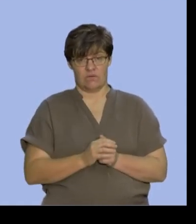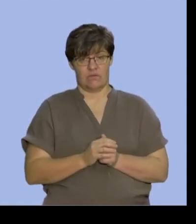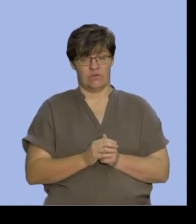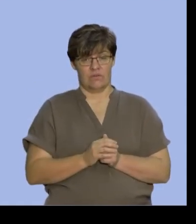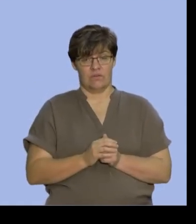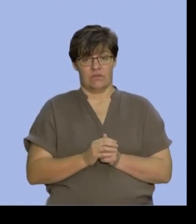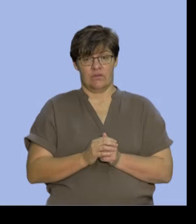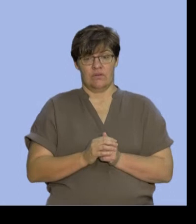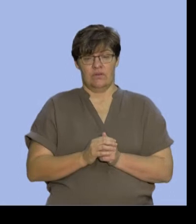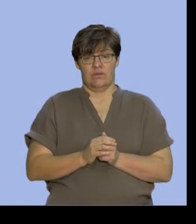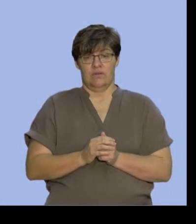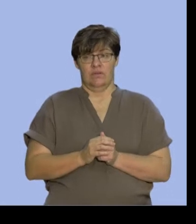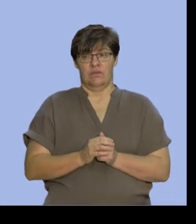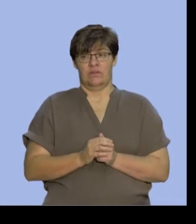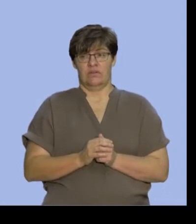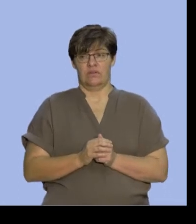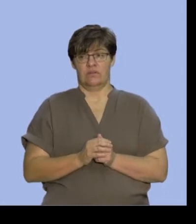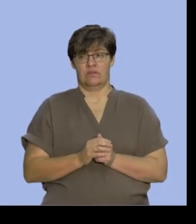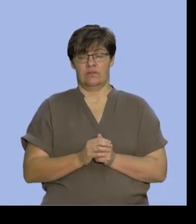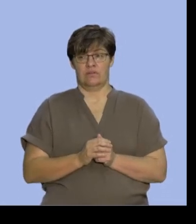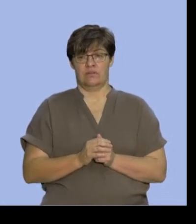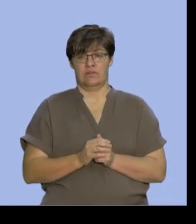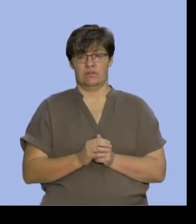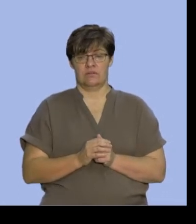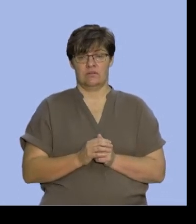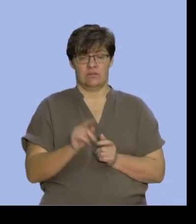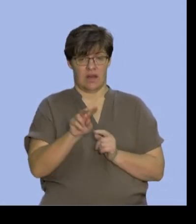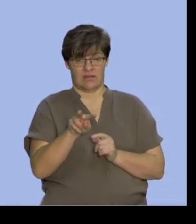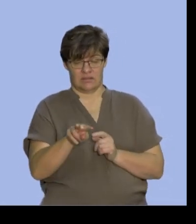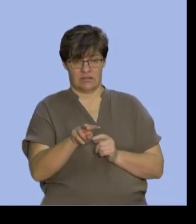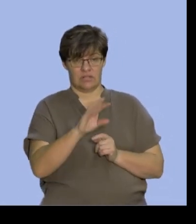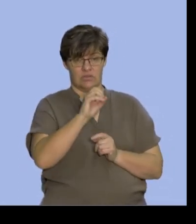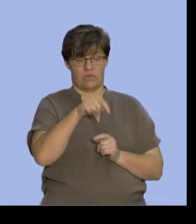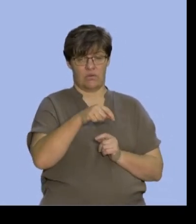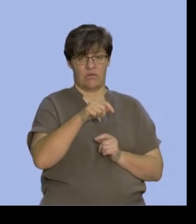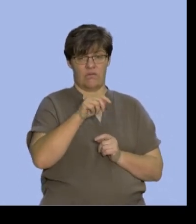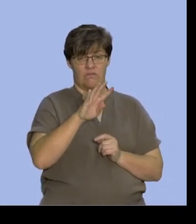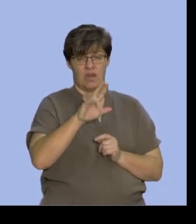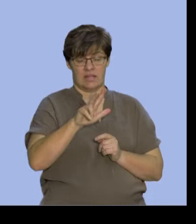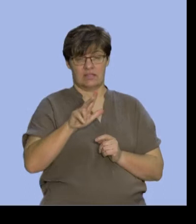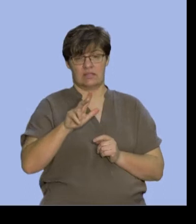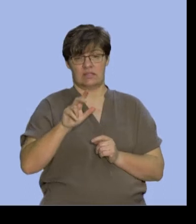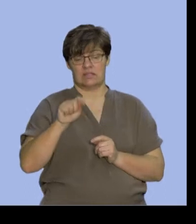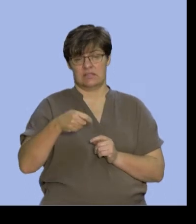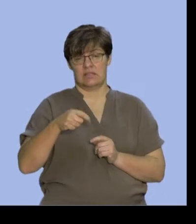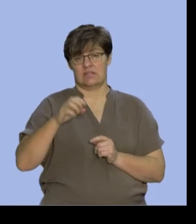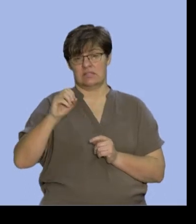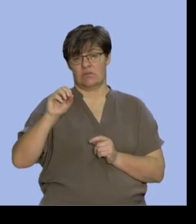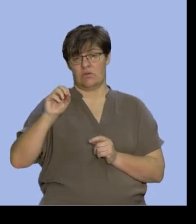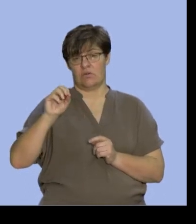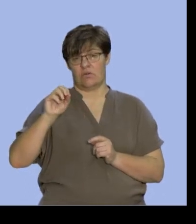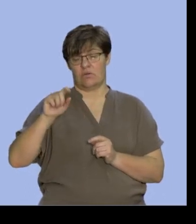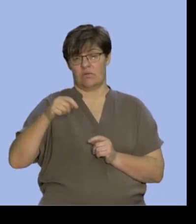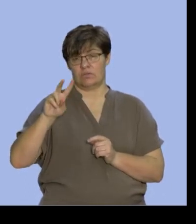Okay, that's the total. If I've added 0,48 and 0,26 together,